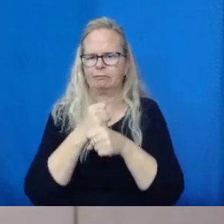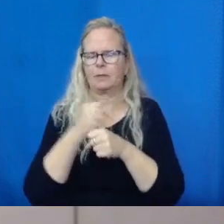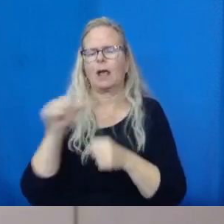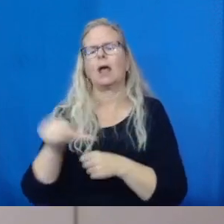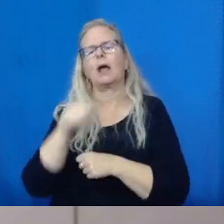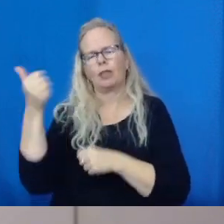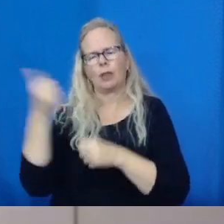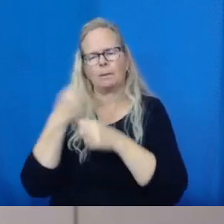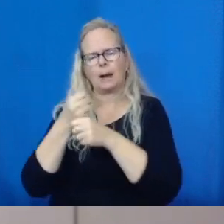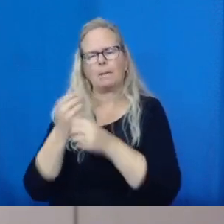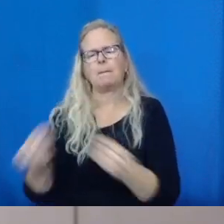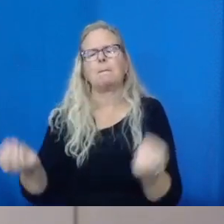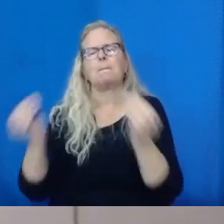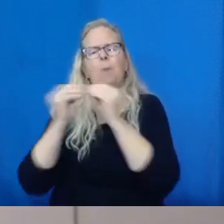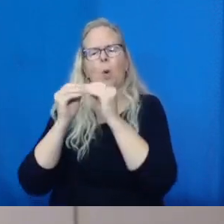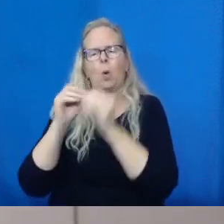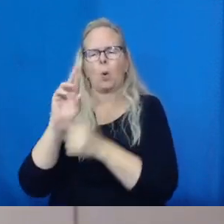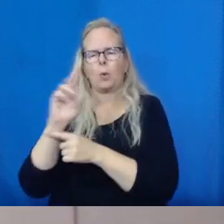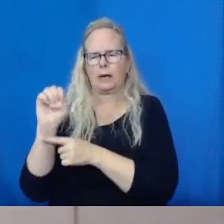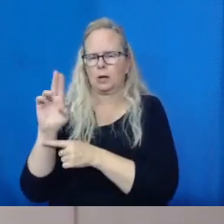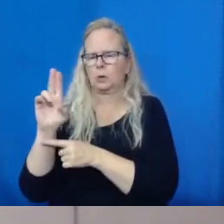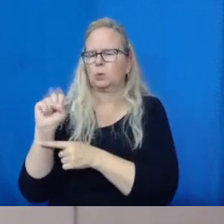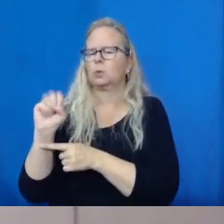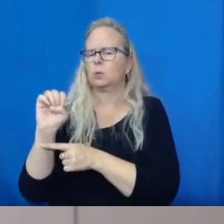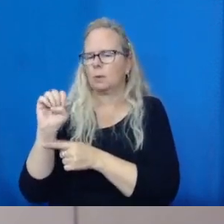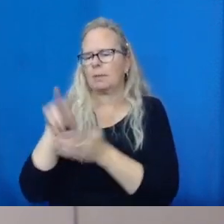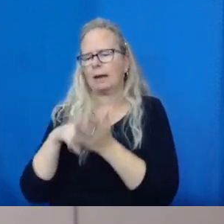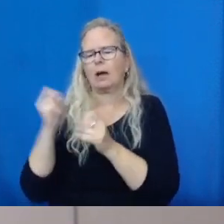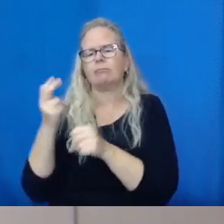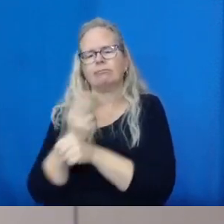So I think there's, and I think most of those are on that document.